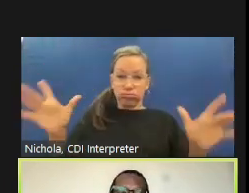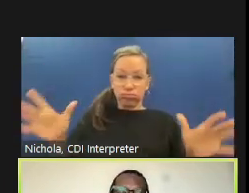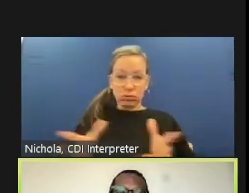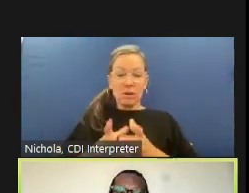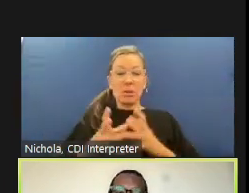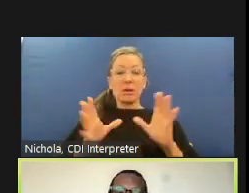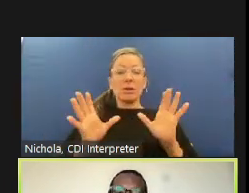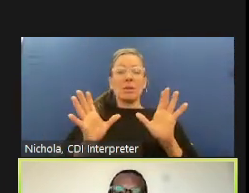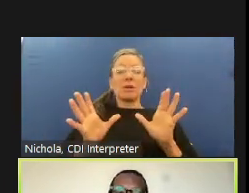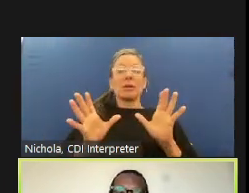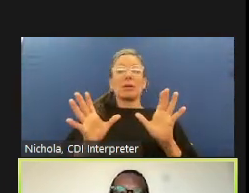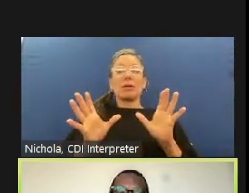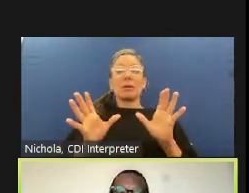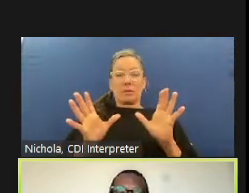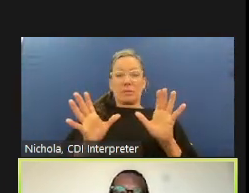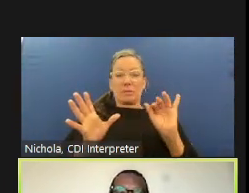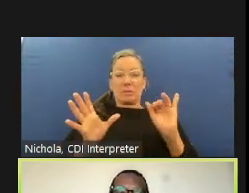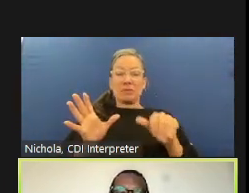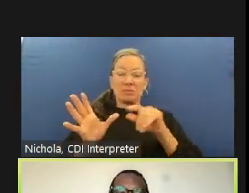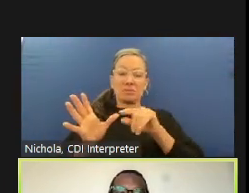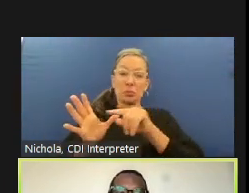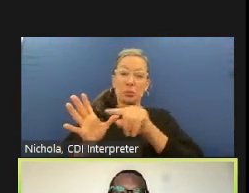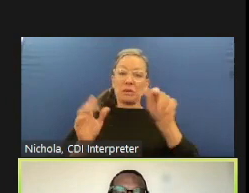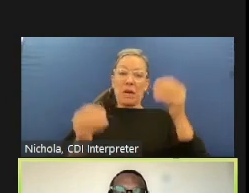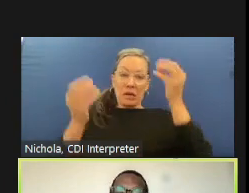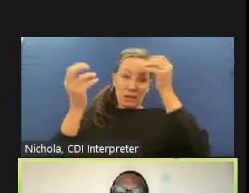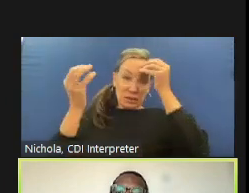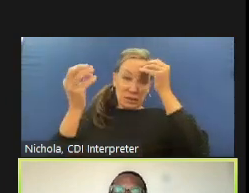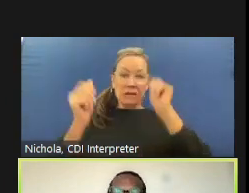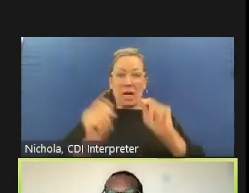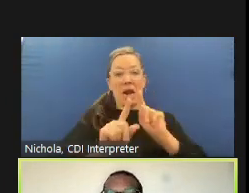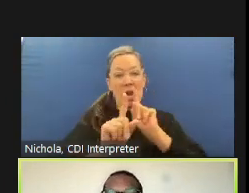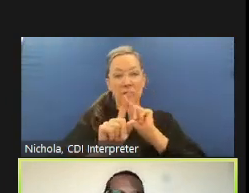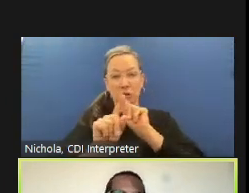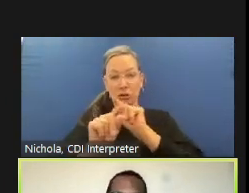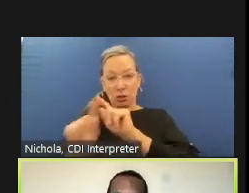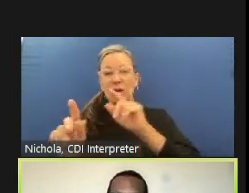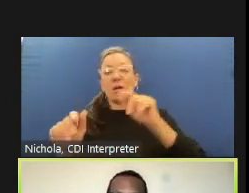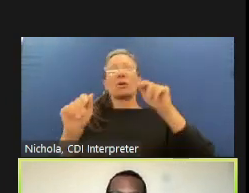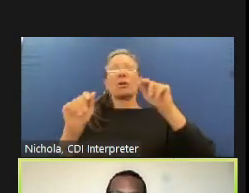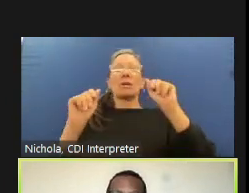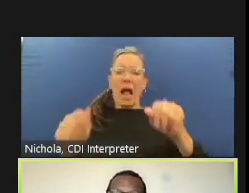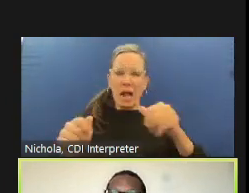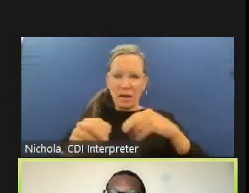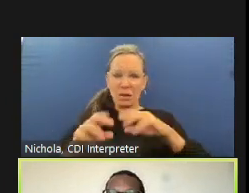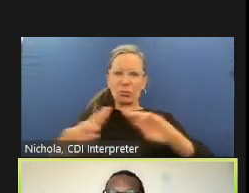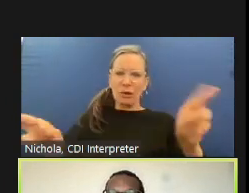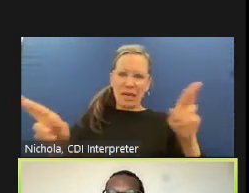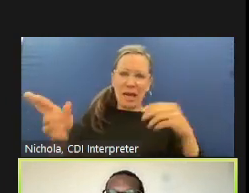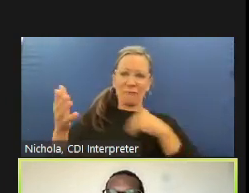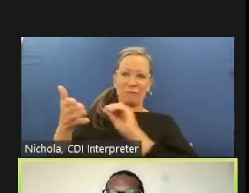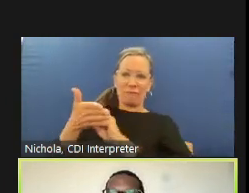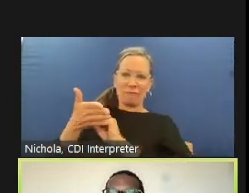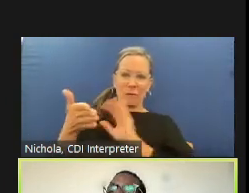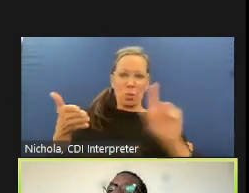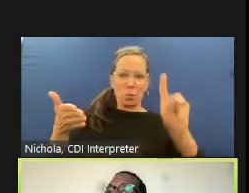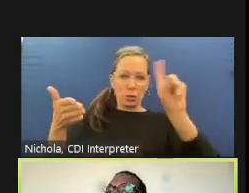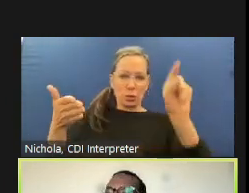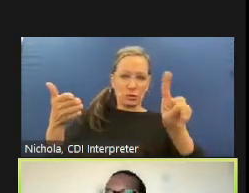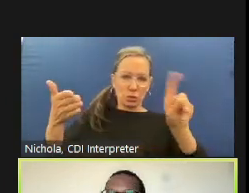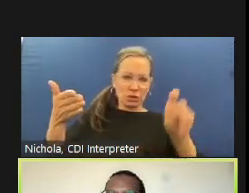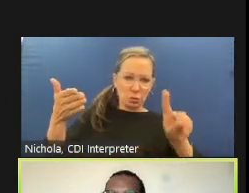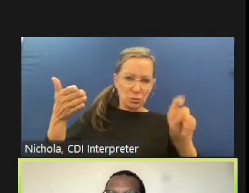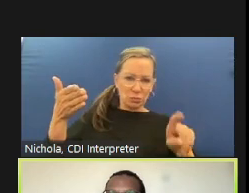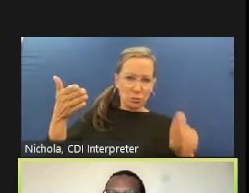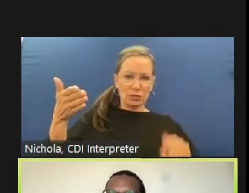you so as we think about challenges and opportunities we have these questions um what